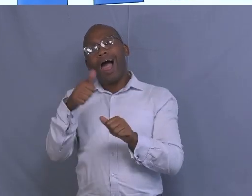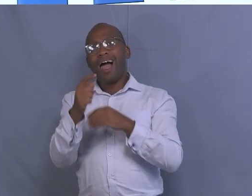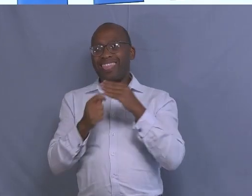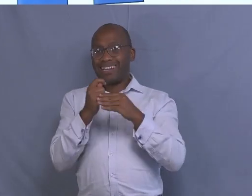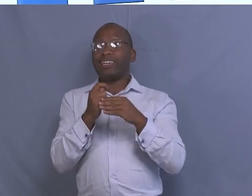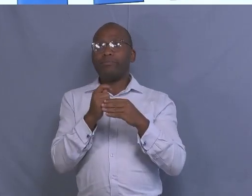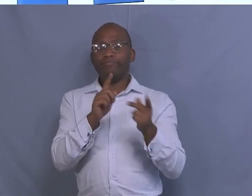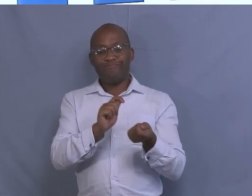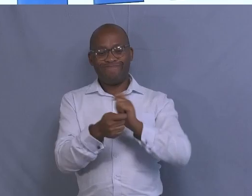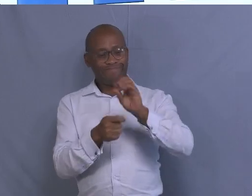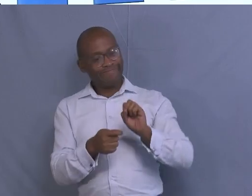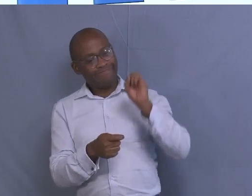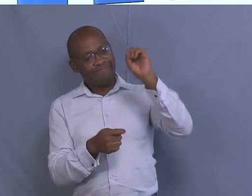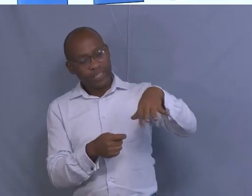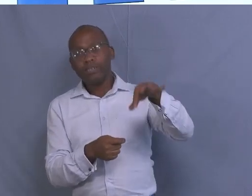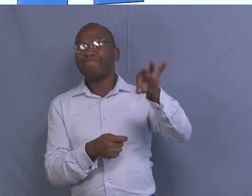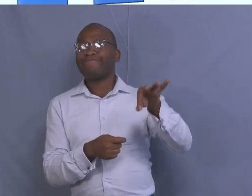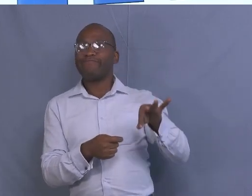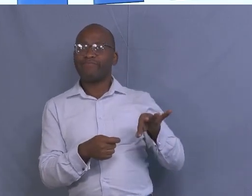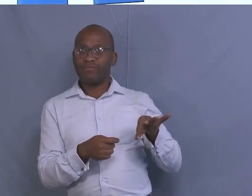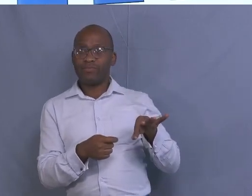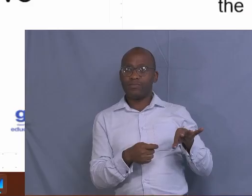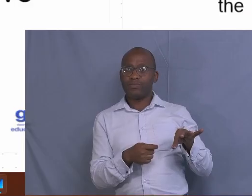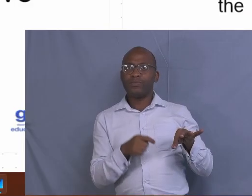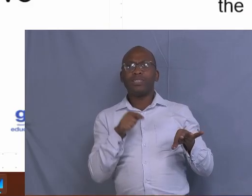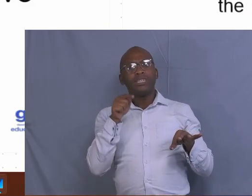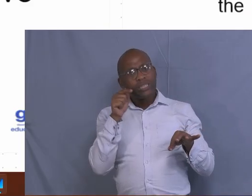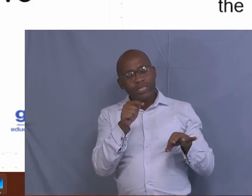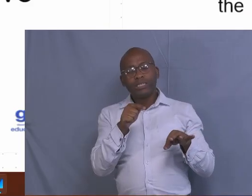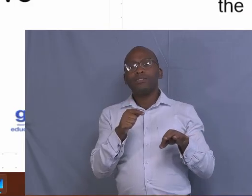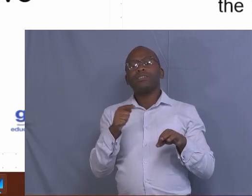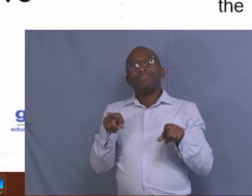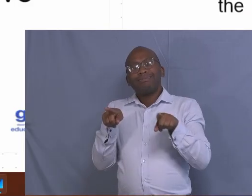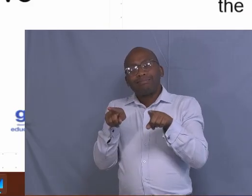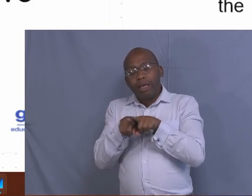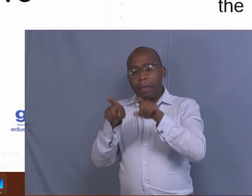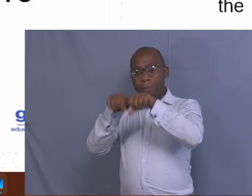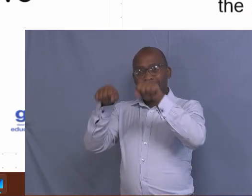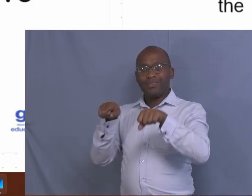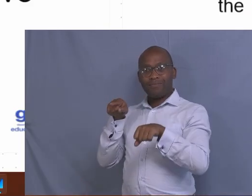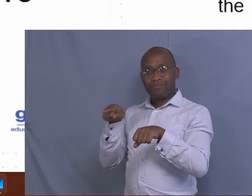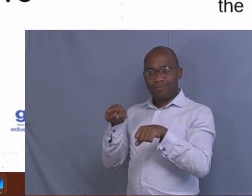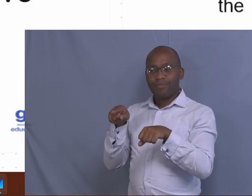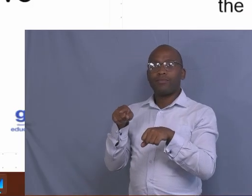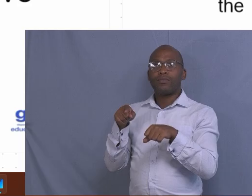optimum soil utilization. Of course, in the farm, there are soil where you find that